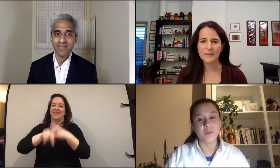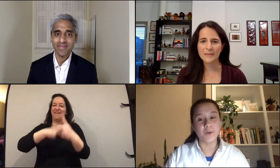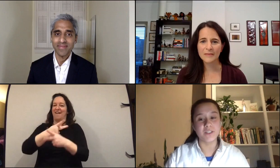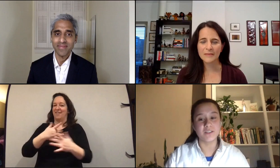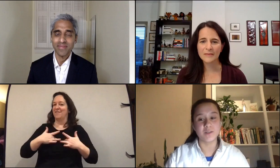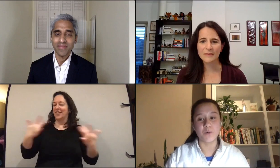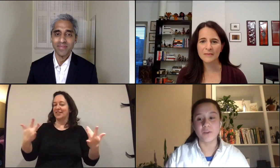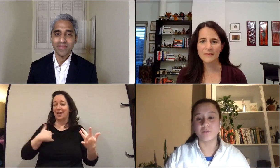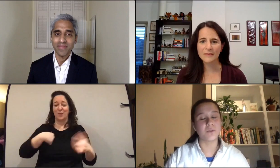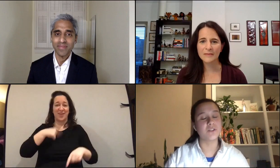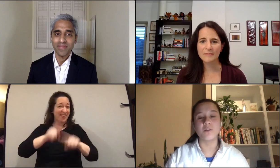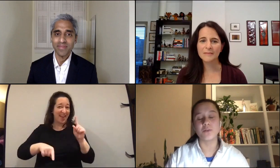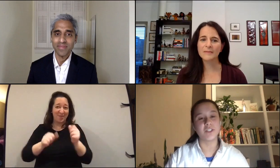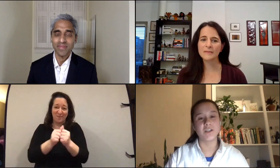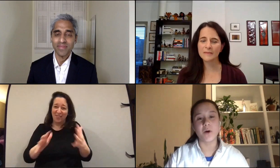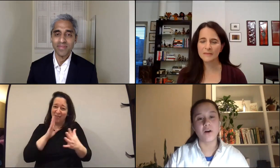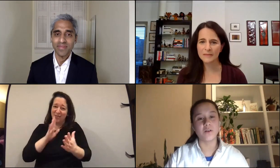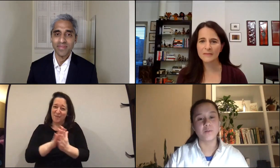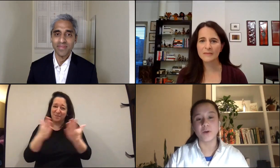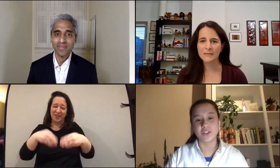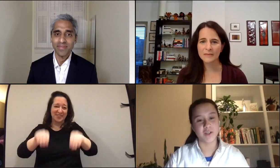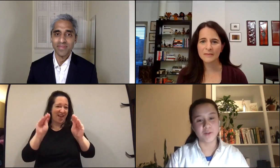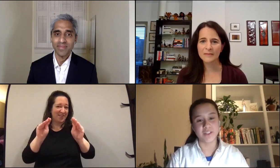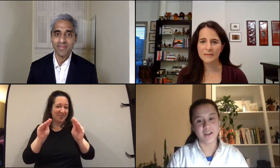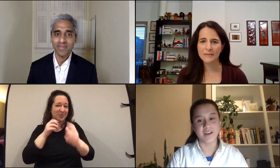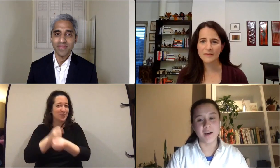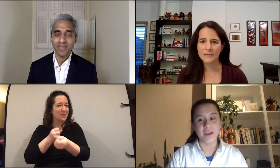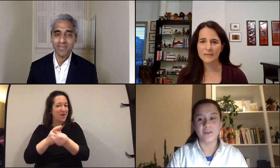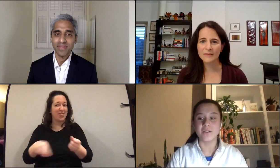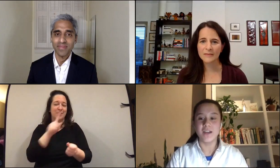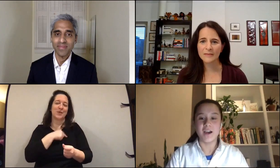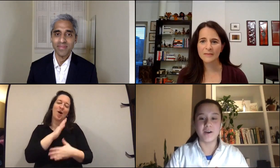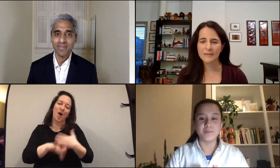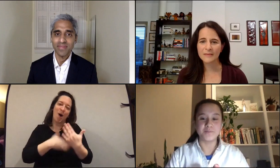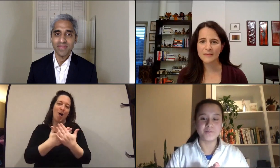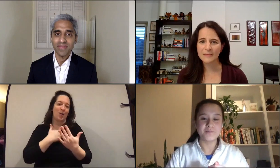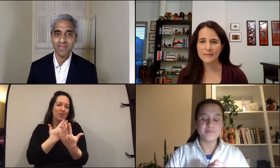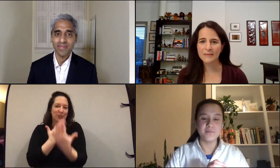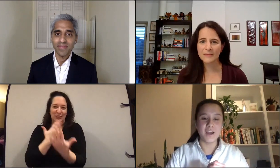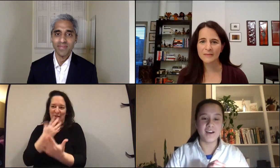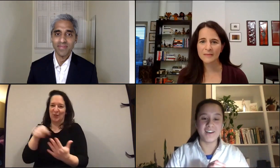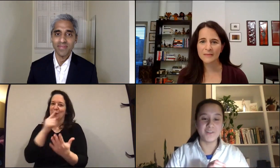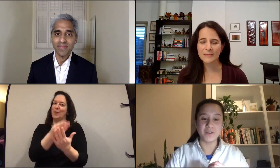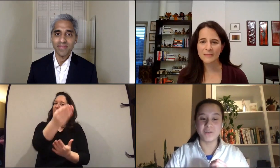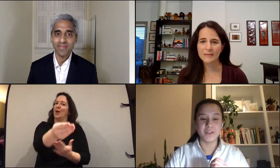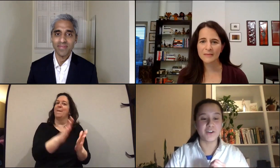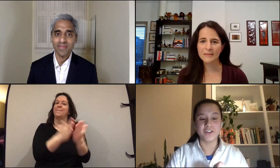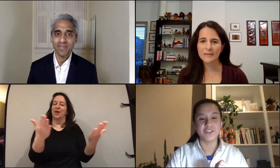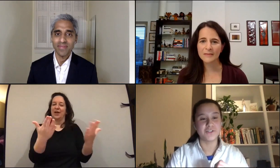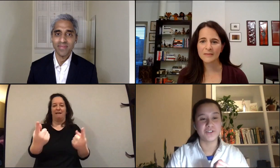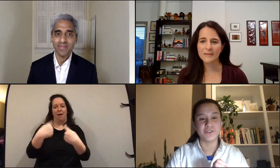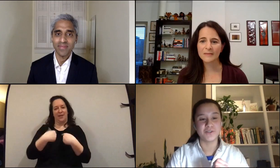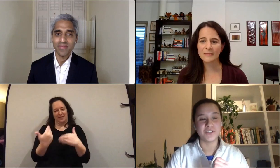really can't without the book sales to support them so we so appreciate you all purchasing a book tonight and coming out um uh we